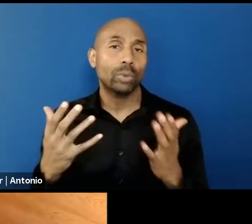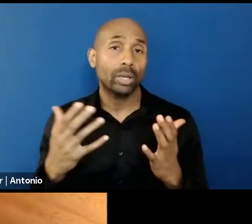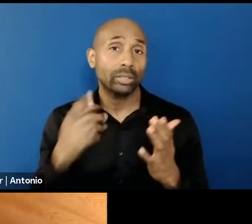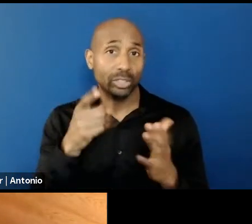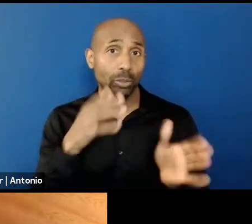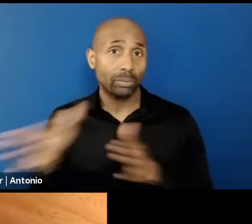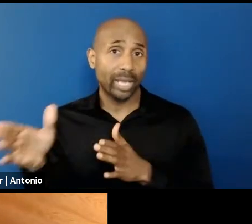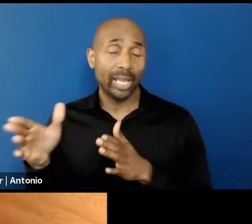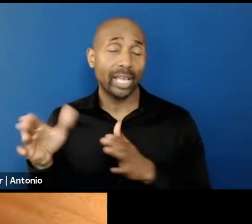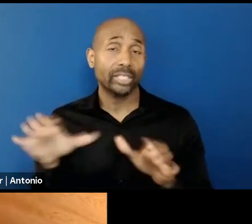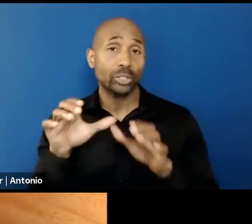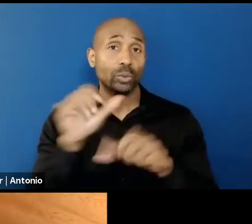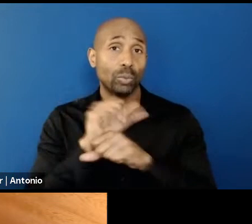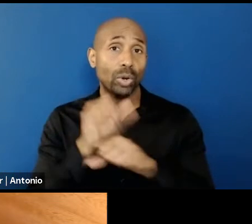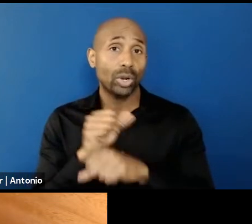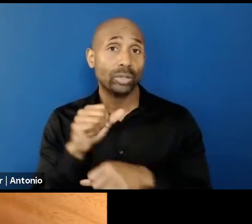there?